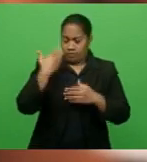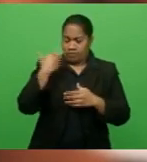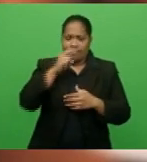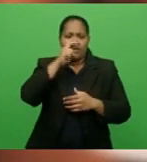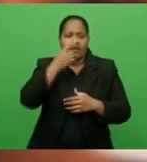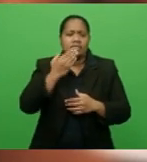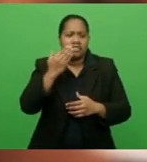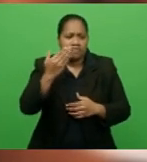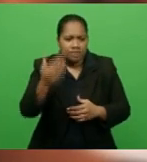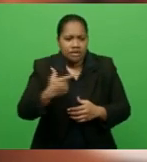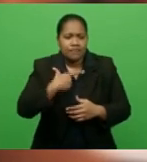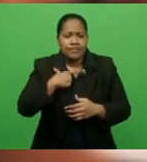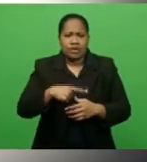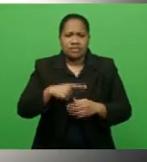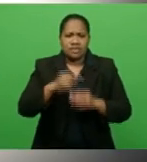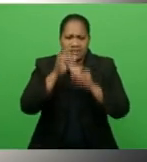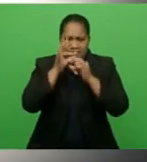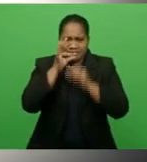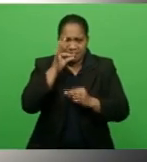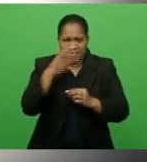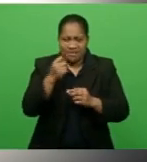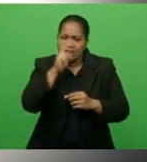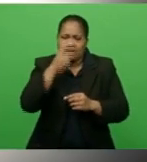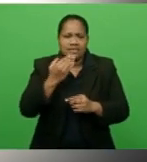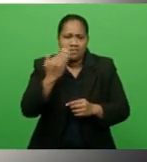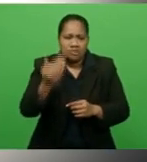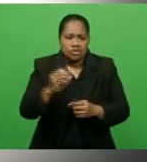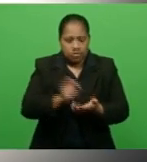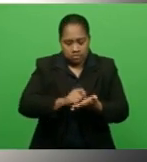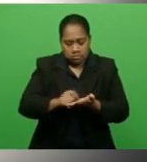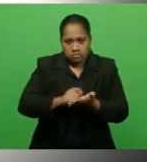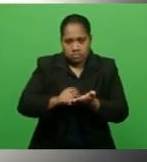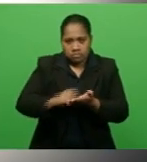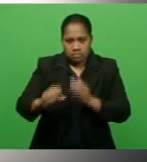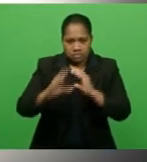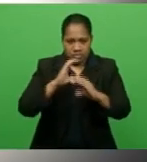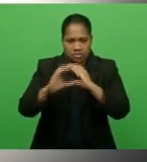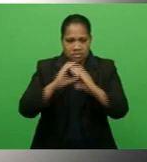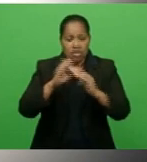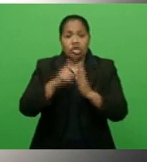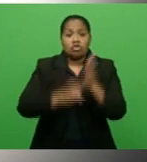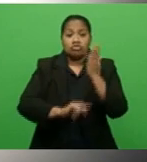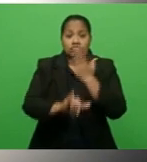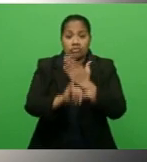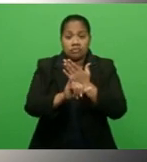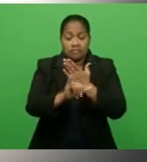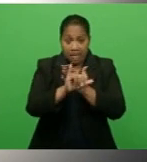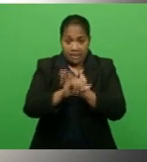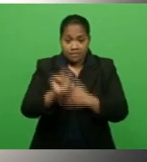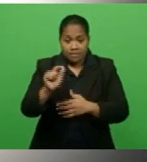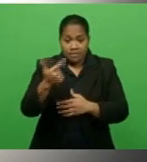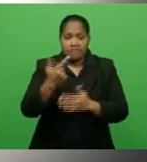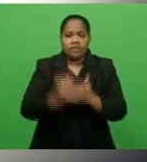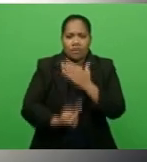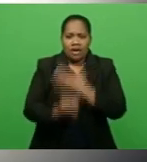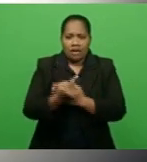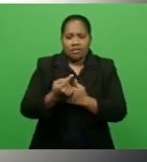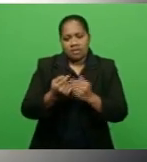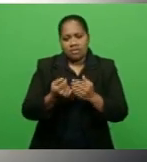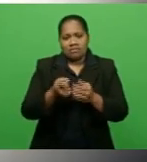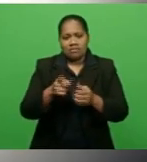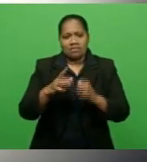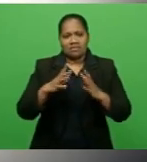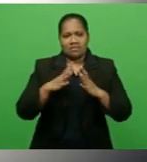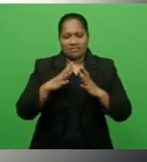communicated by writing notes. Powell was discharged on July 7th and still has complications of COVID-19, but he